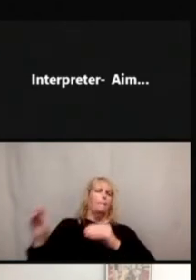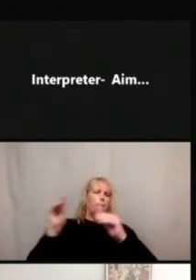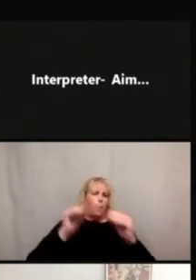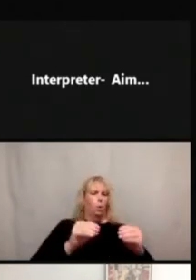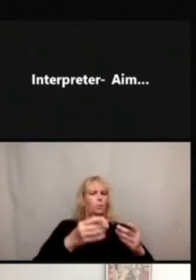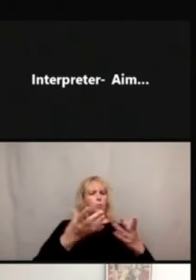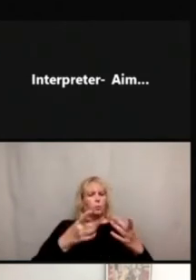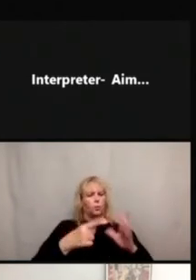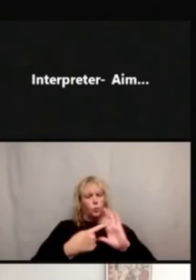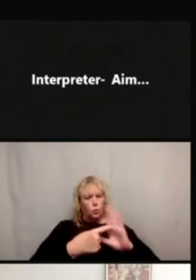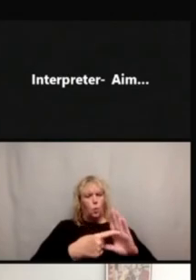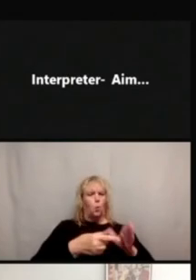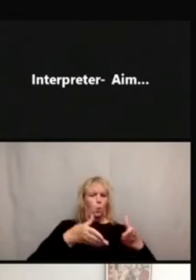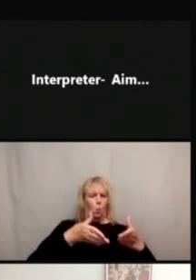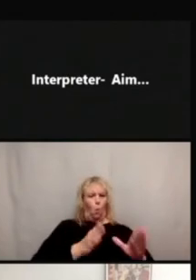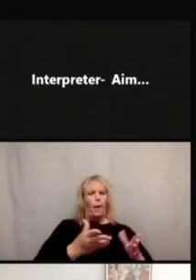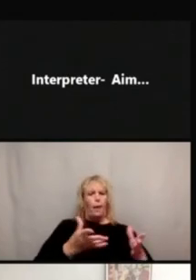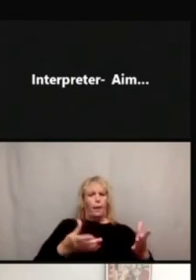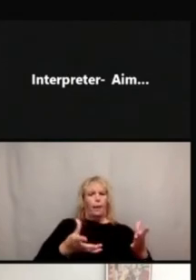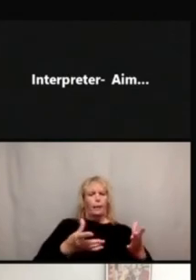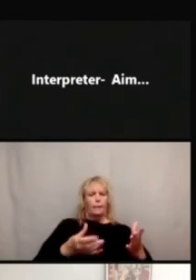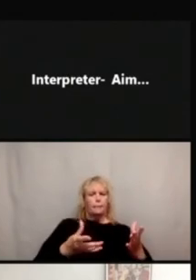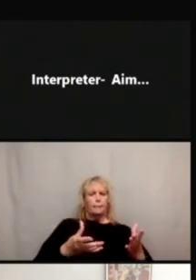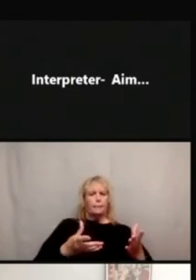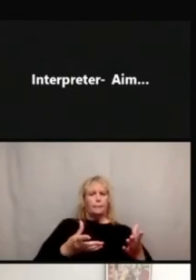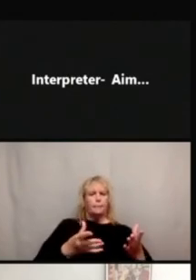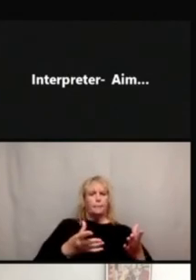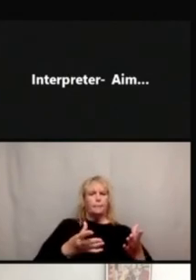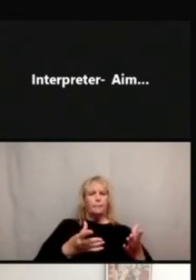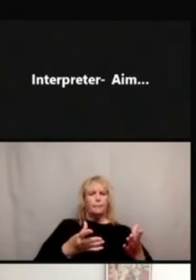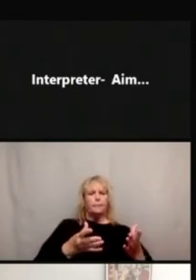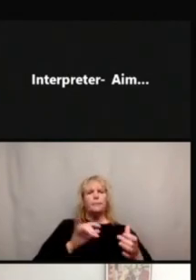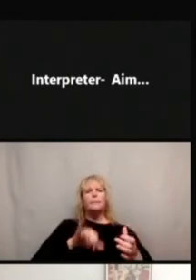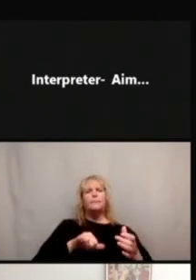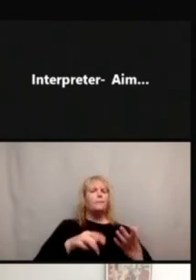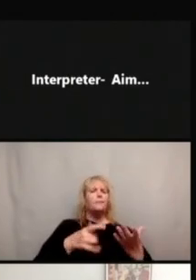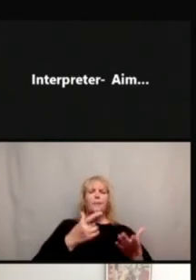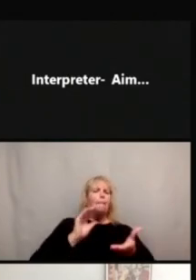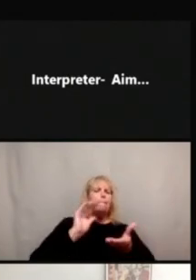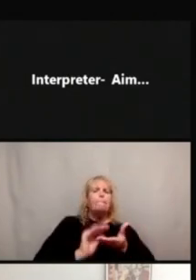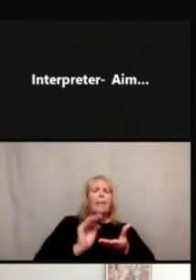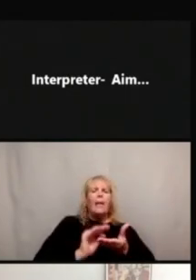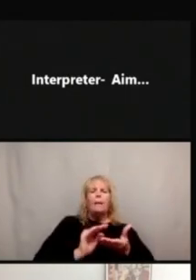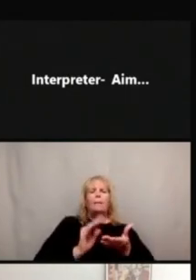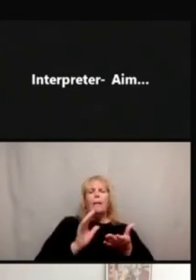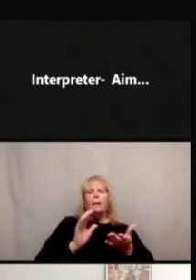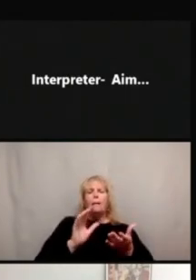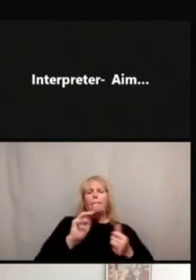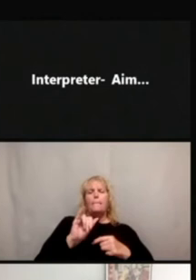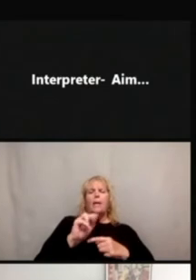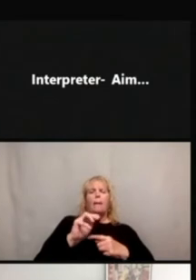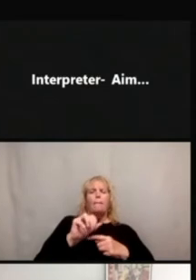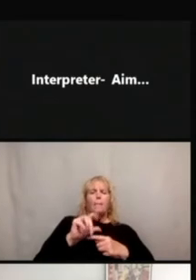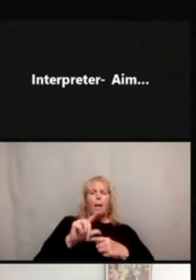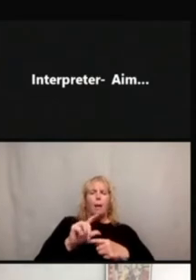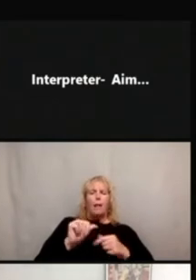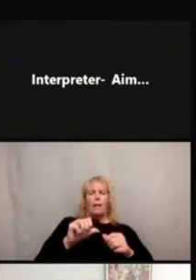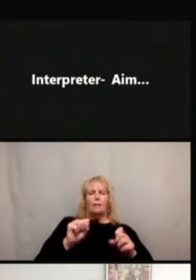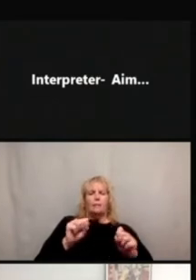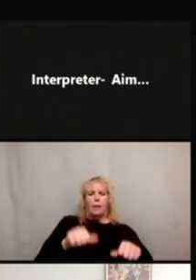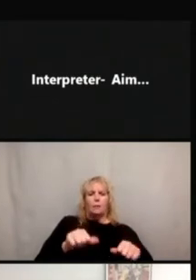as minimal as possible, just so the focus is on the action.